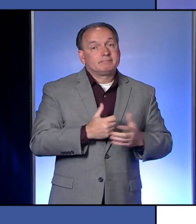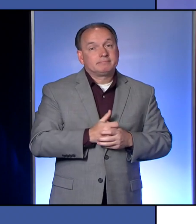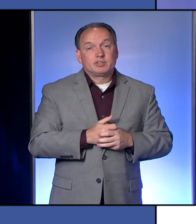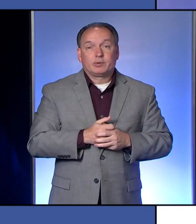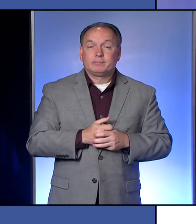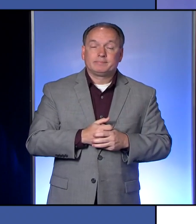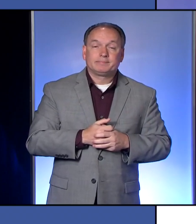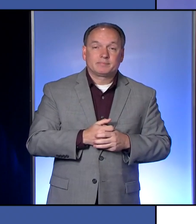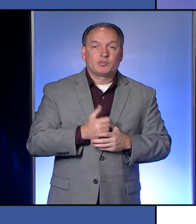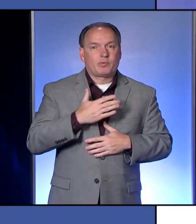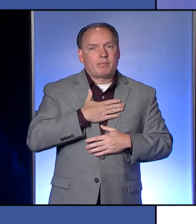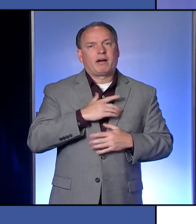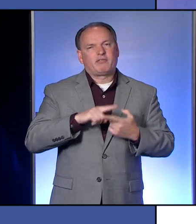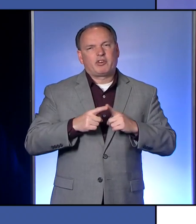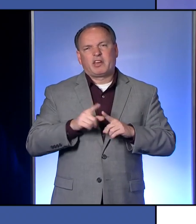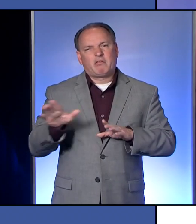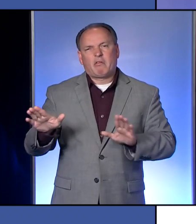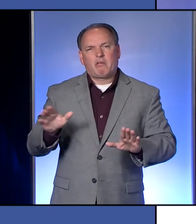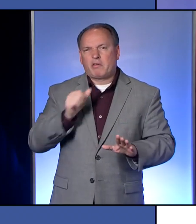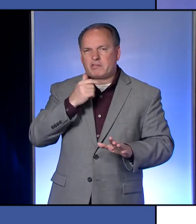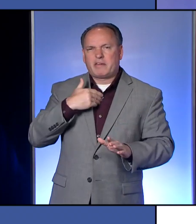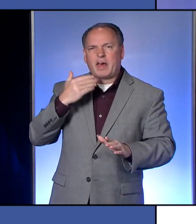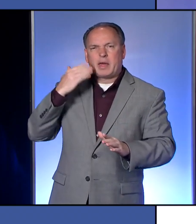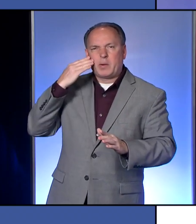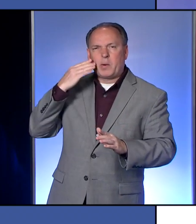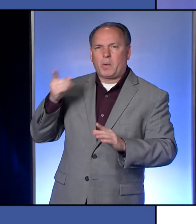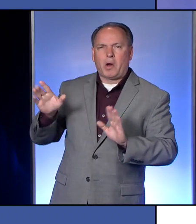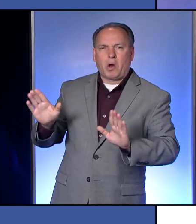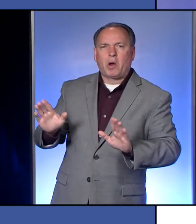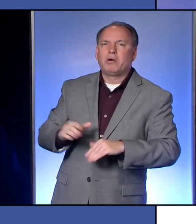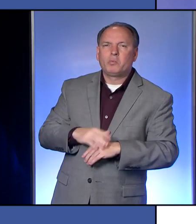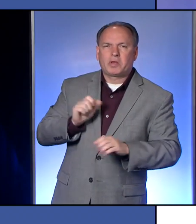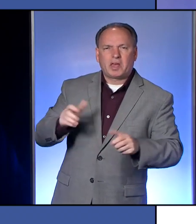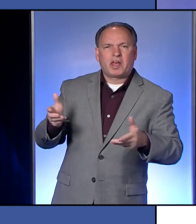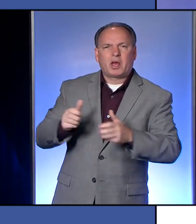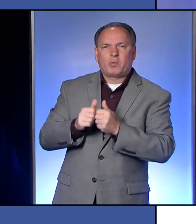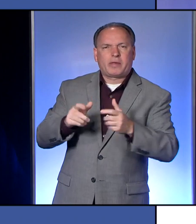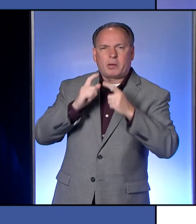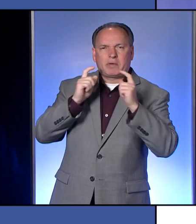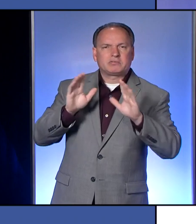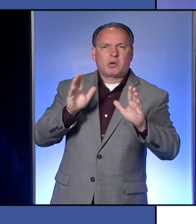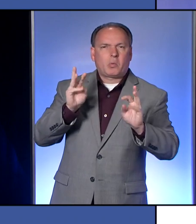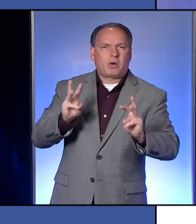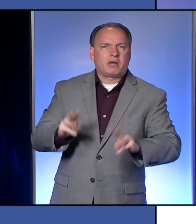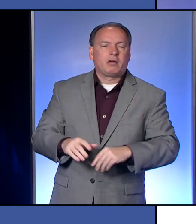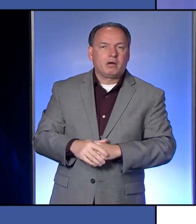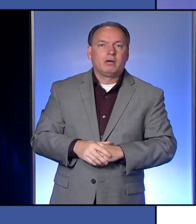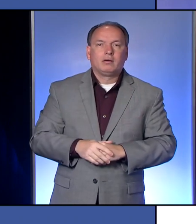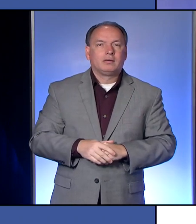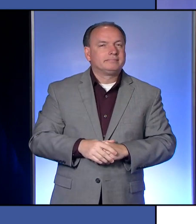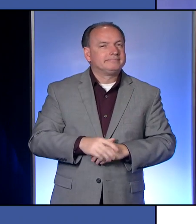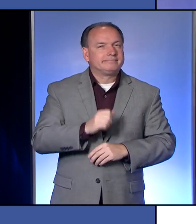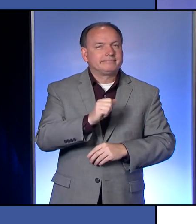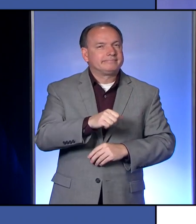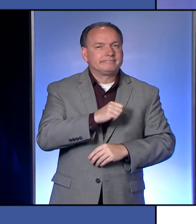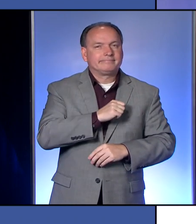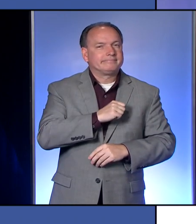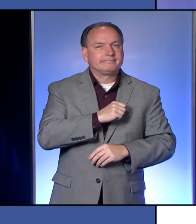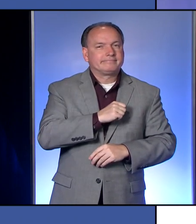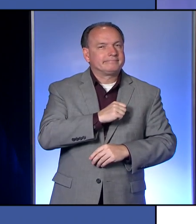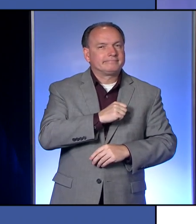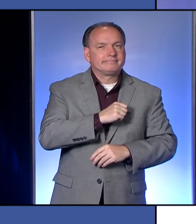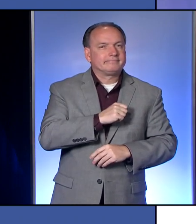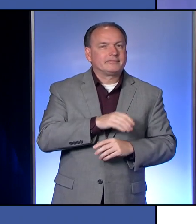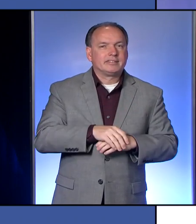I was like, well, my friend doesn't have it, I'm sure. So we can just hang out and not wear masks and not worry about this. So that's, that's what's happening. But we know